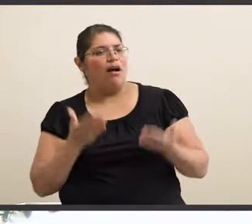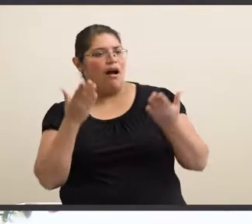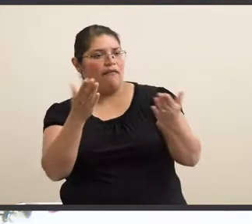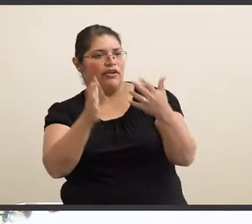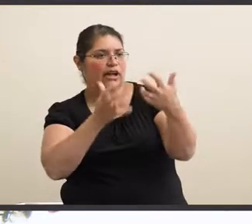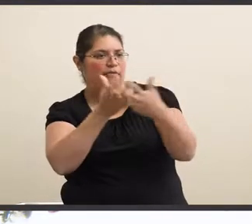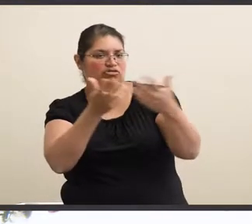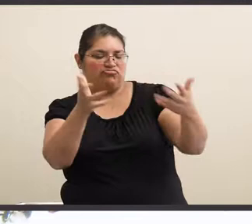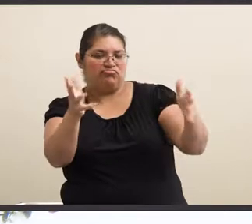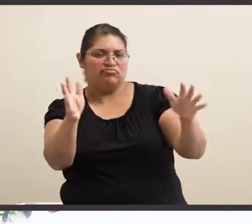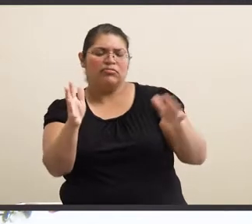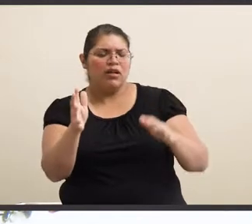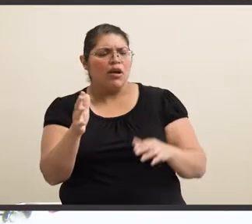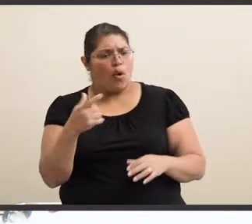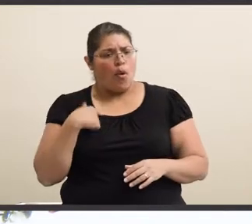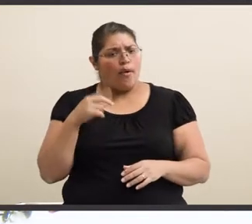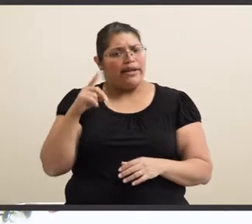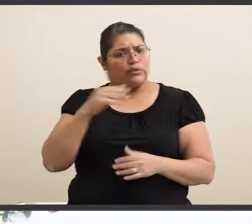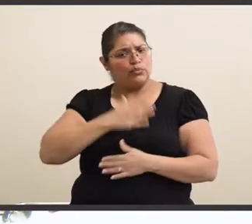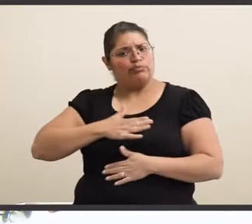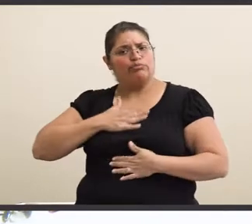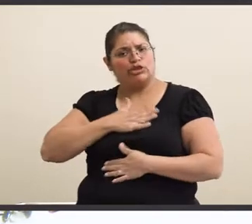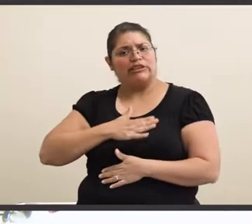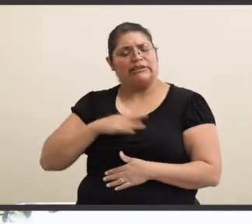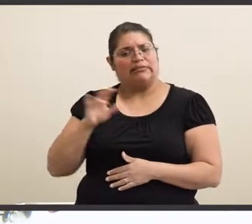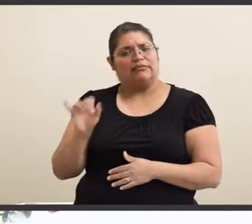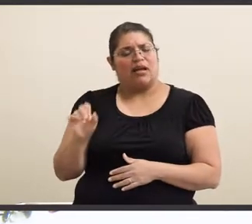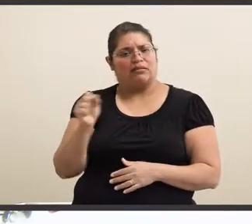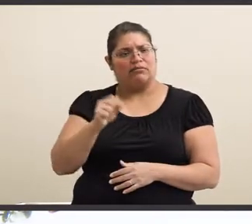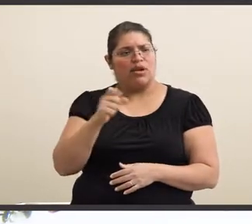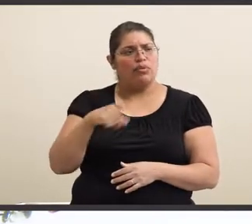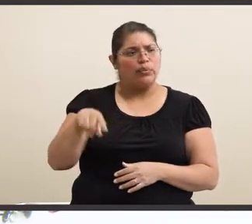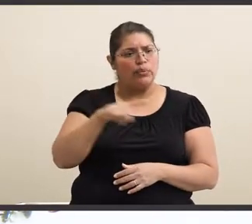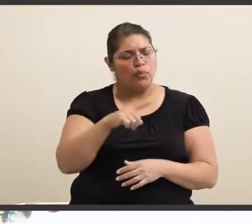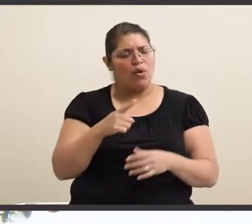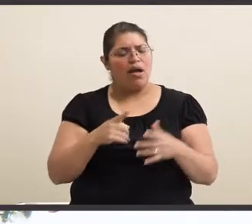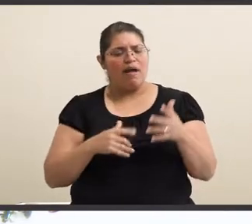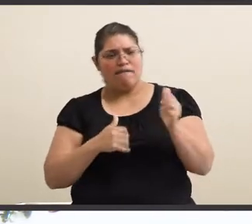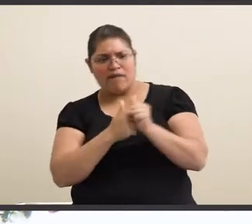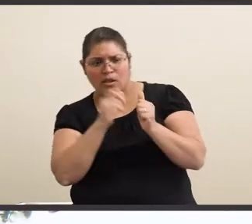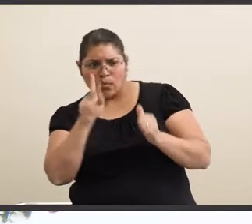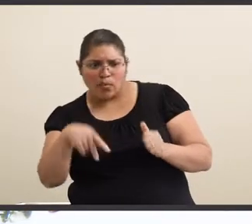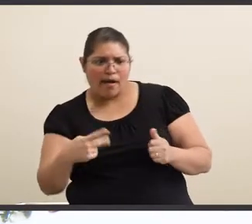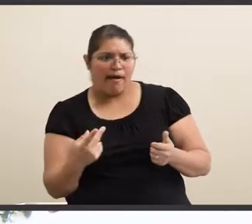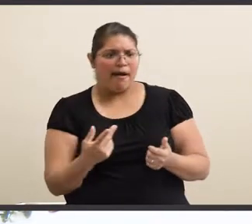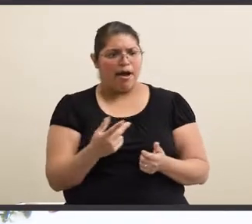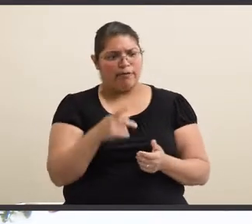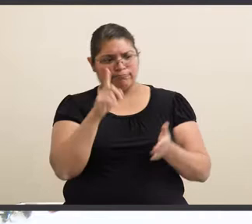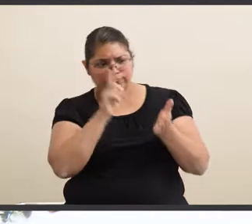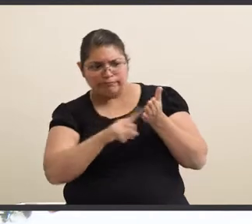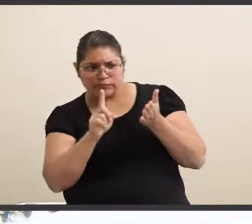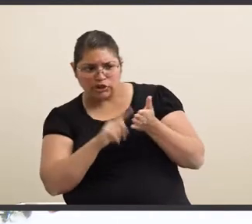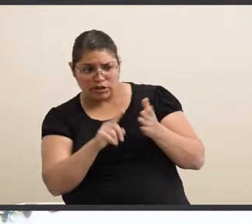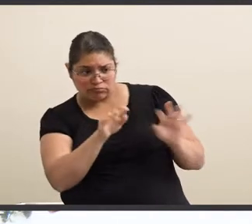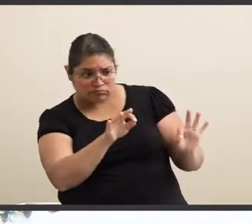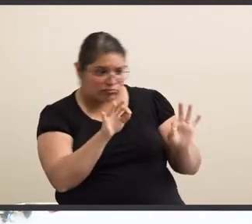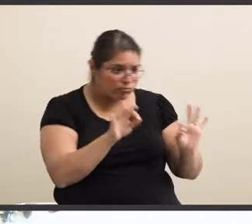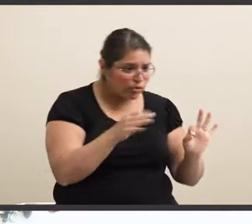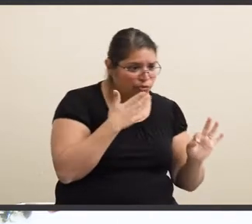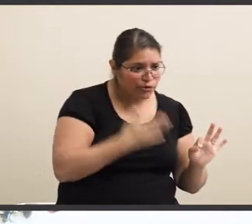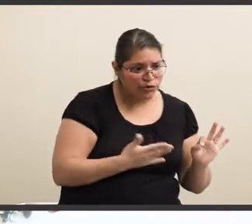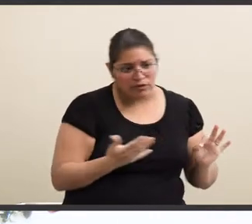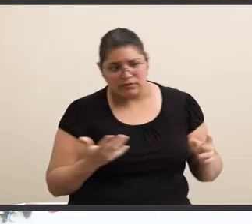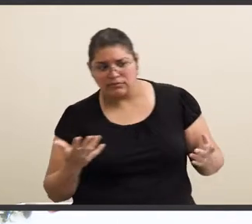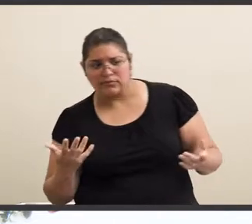accommodations. Like, I do appreciate that you follow up and I come and check in with you. And